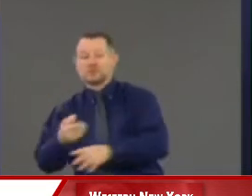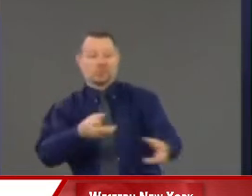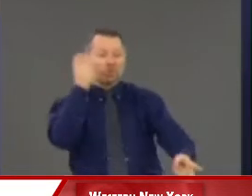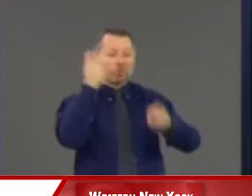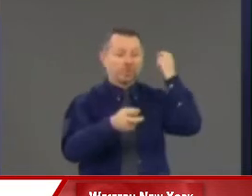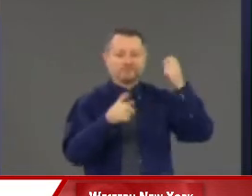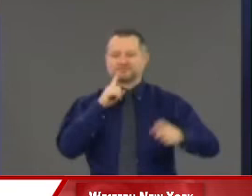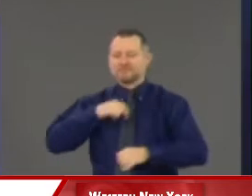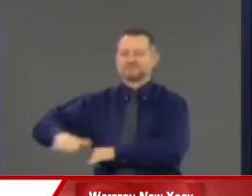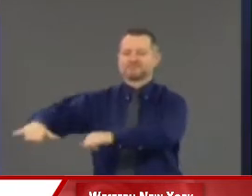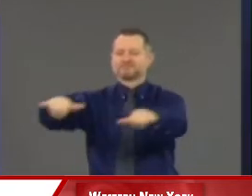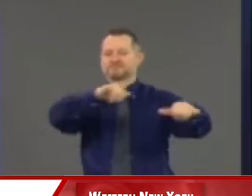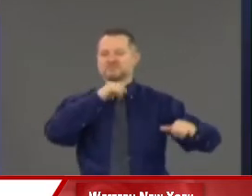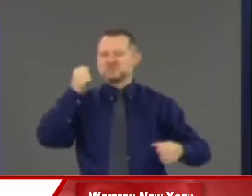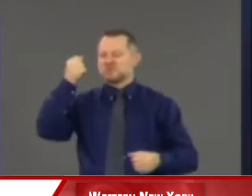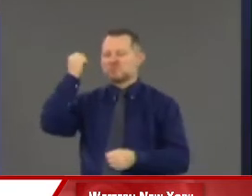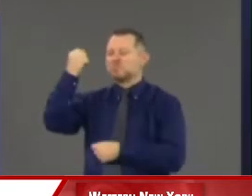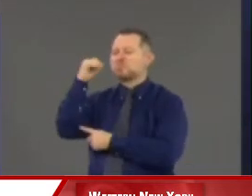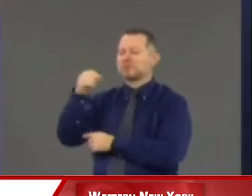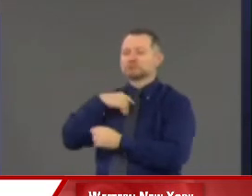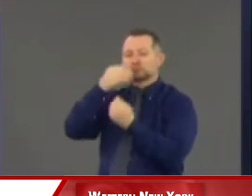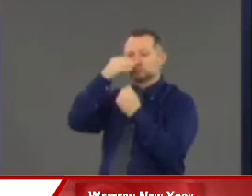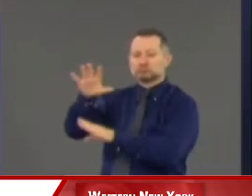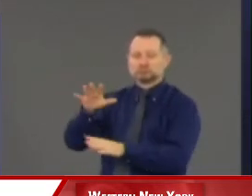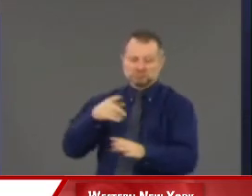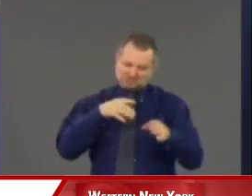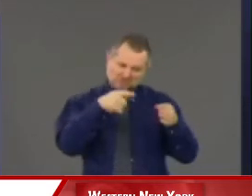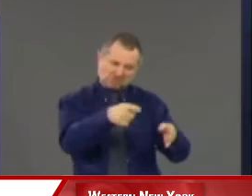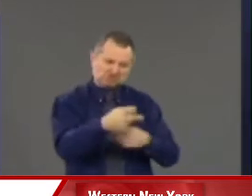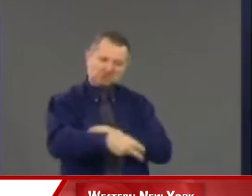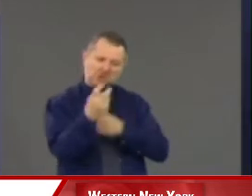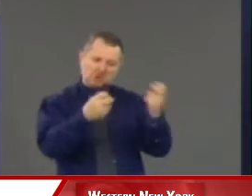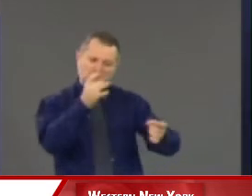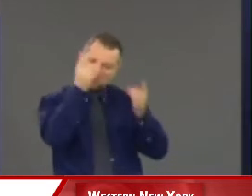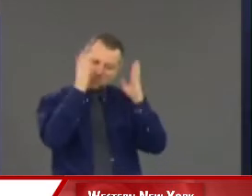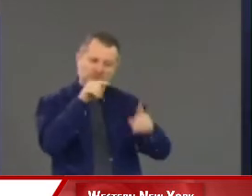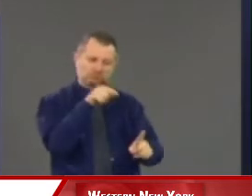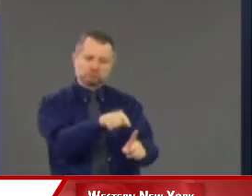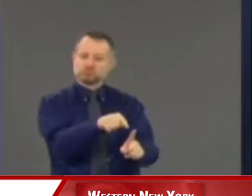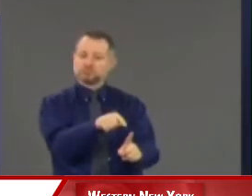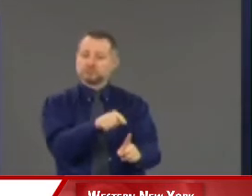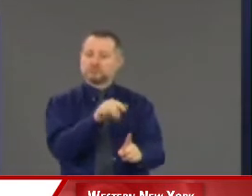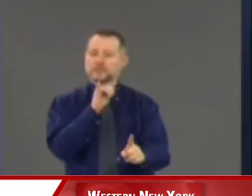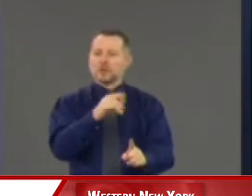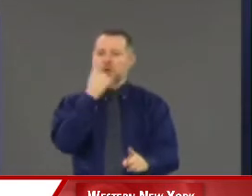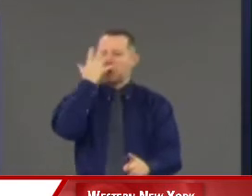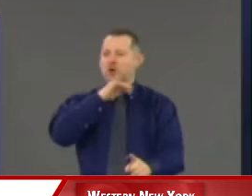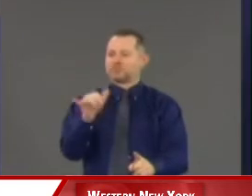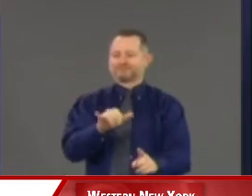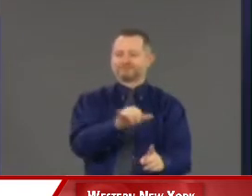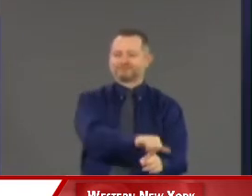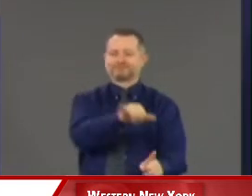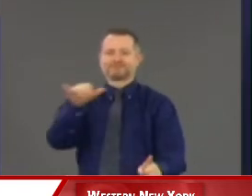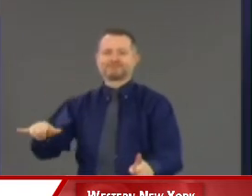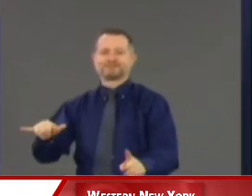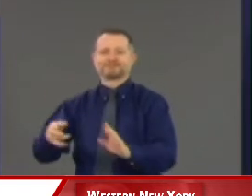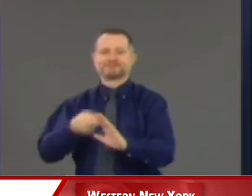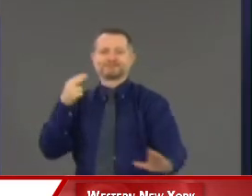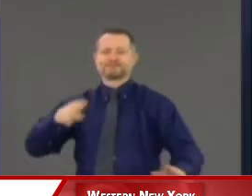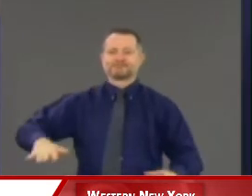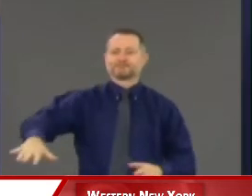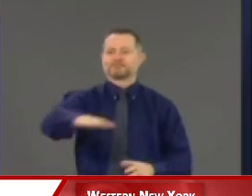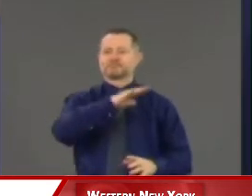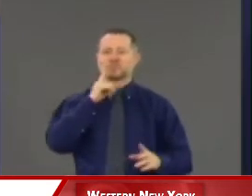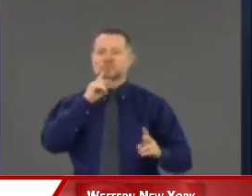to change the image from the real issue, which was